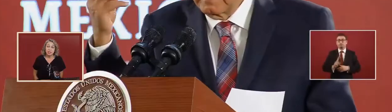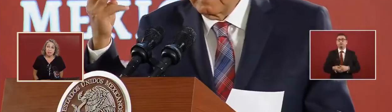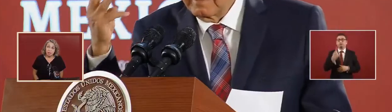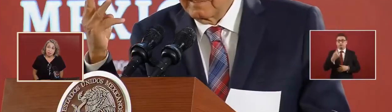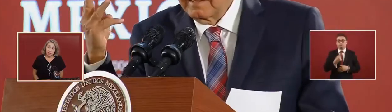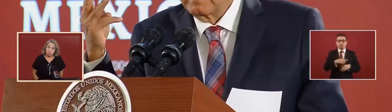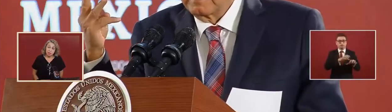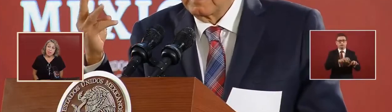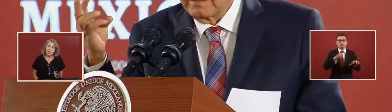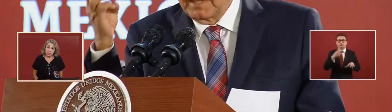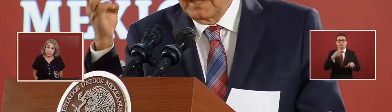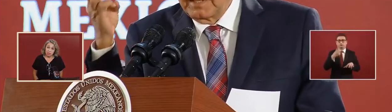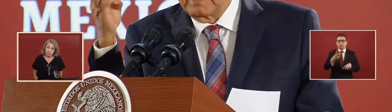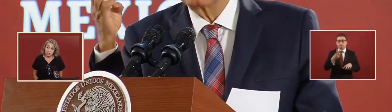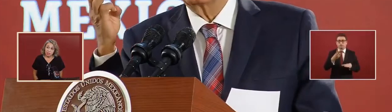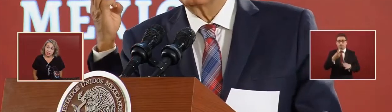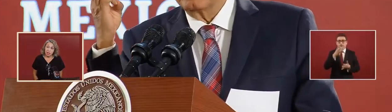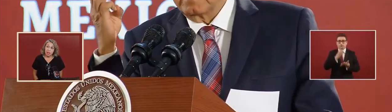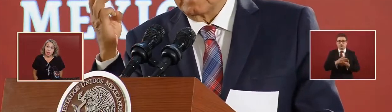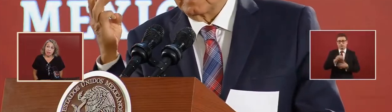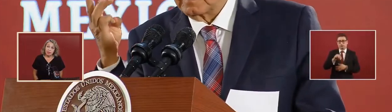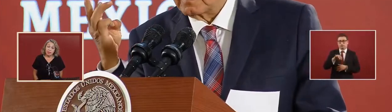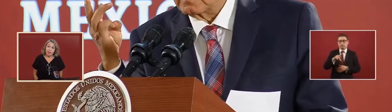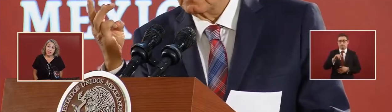Anathletlan